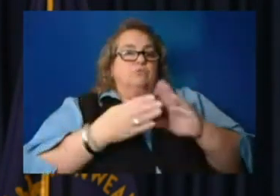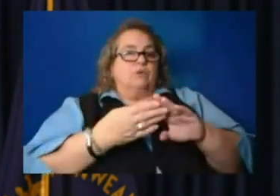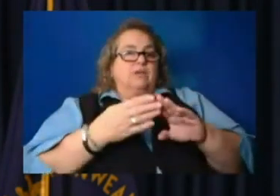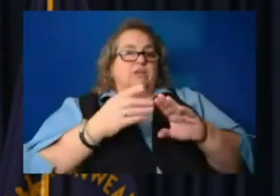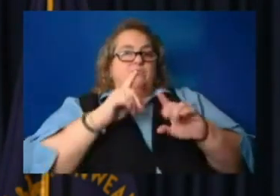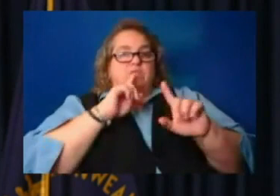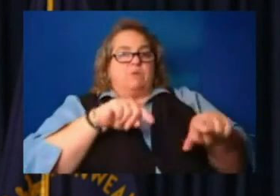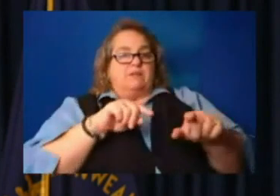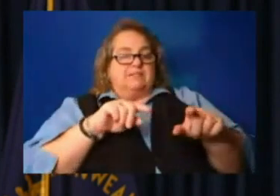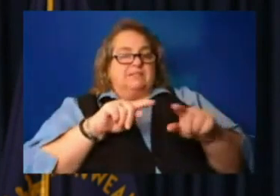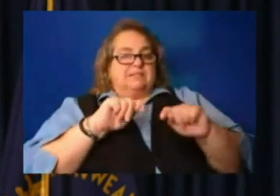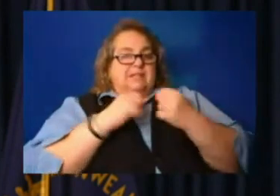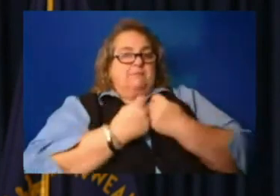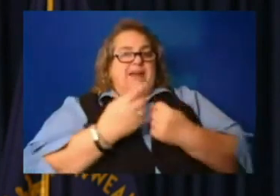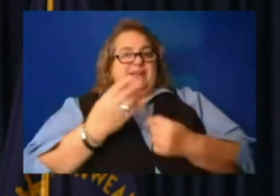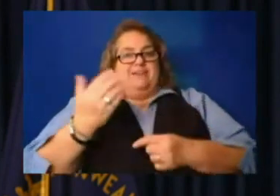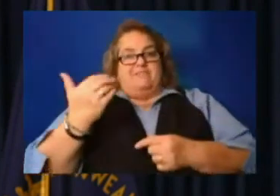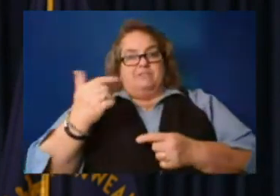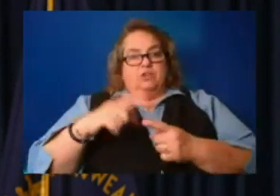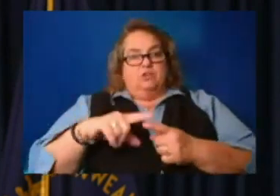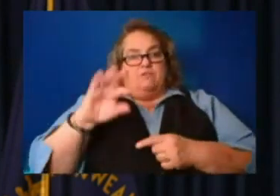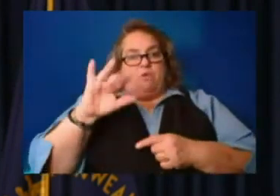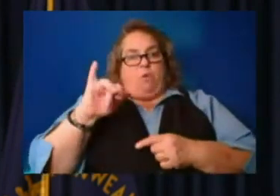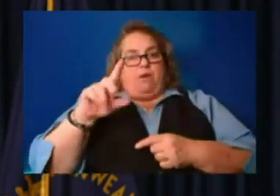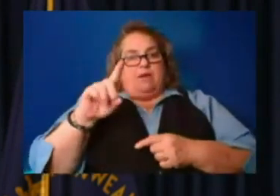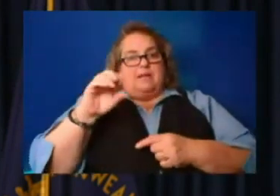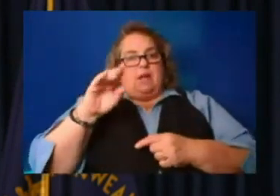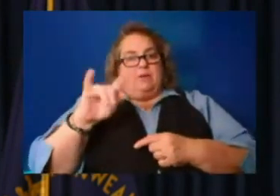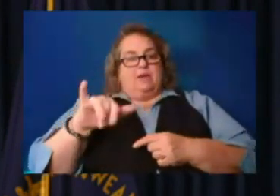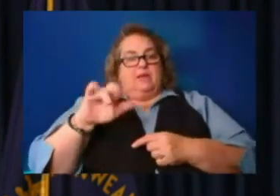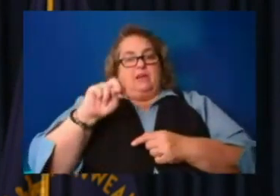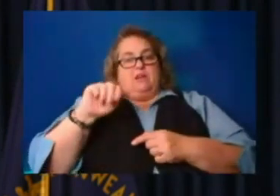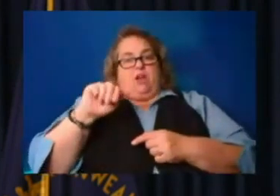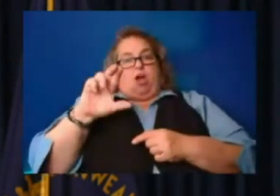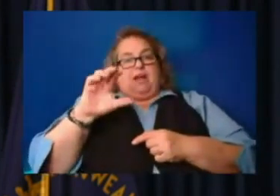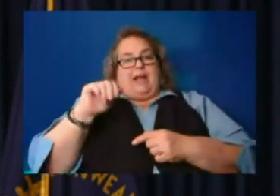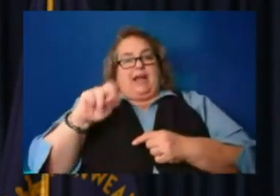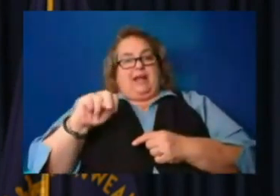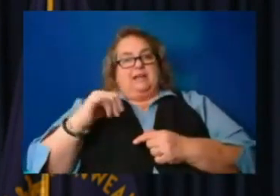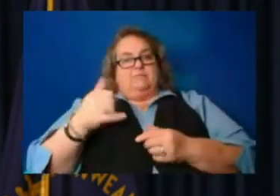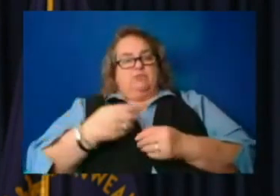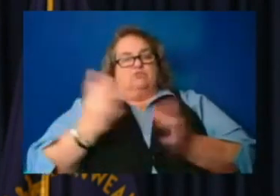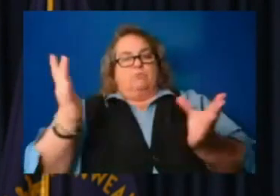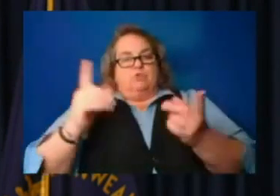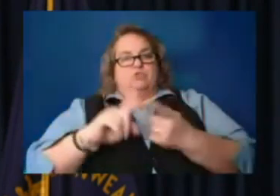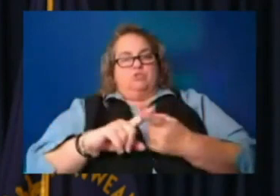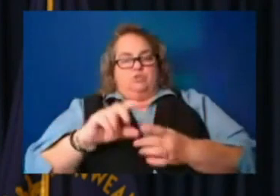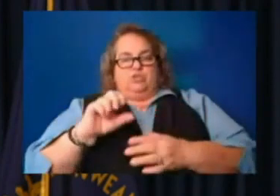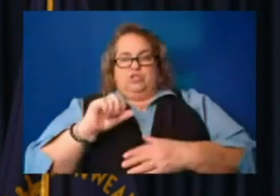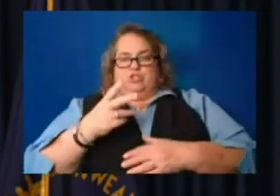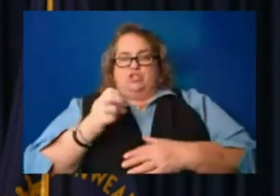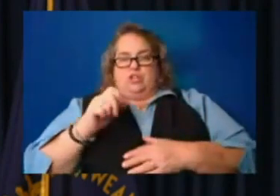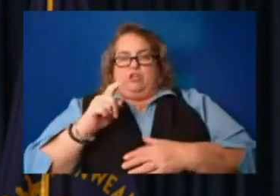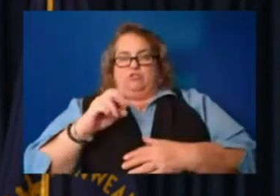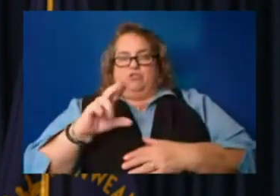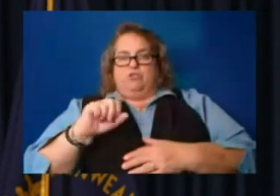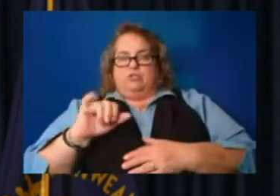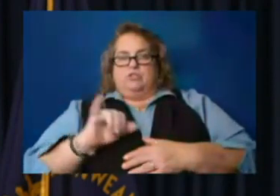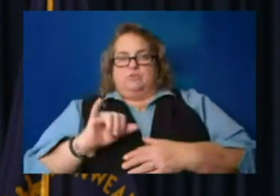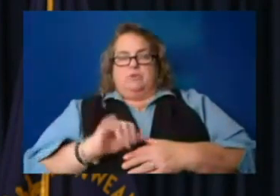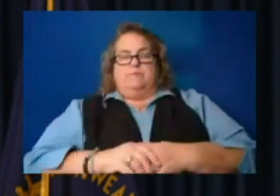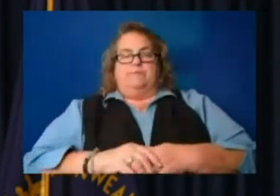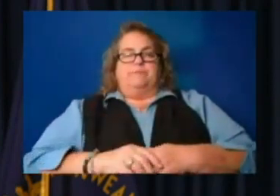County Health Department. Narcans being distributed to the shelters too. Uh, also working on snap